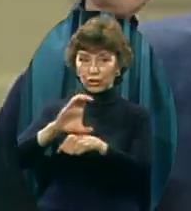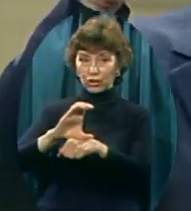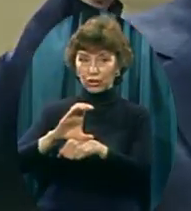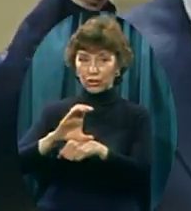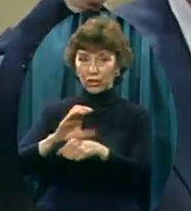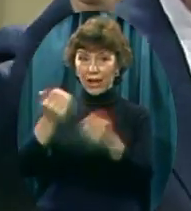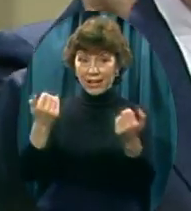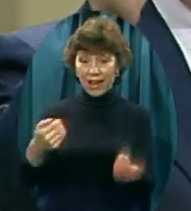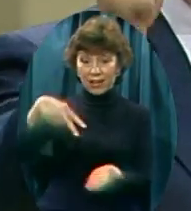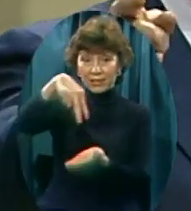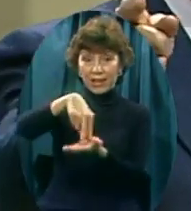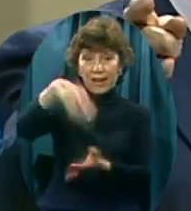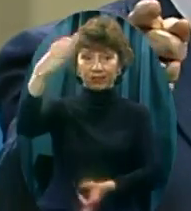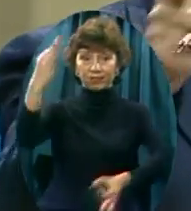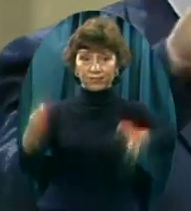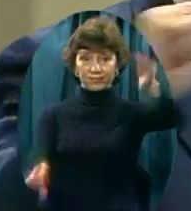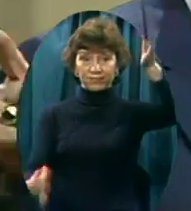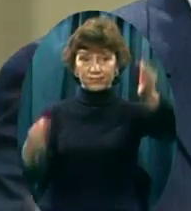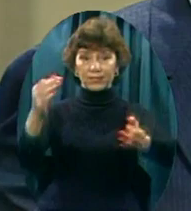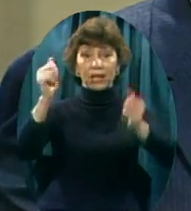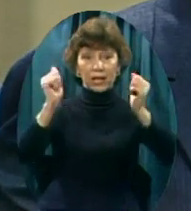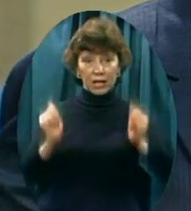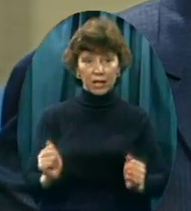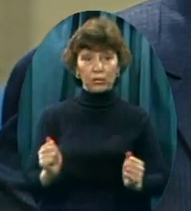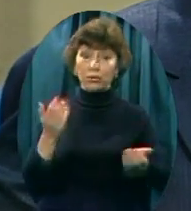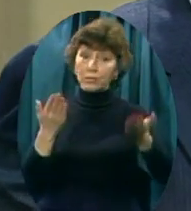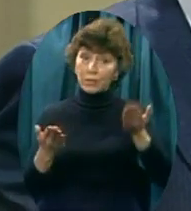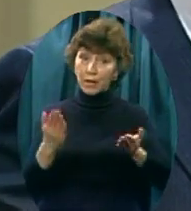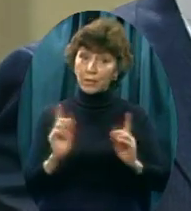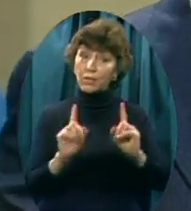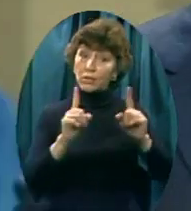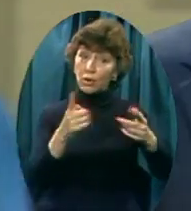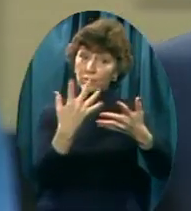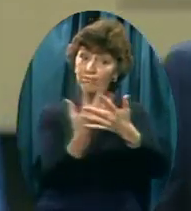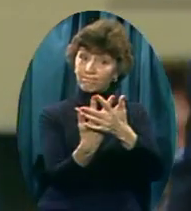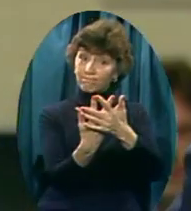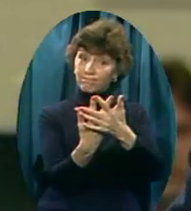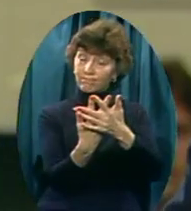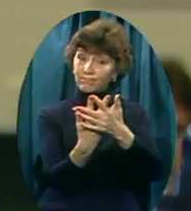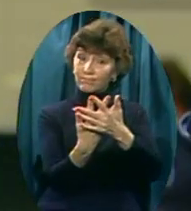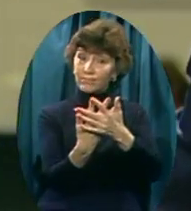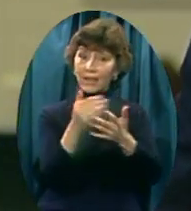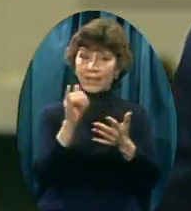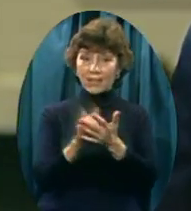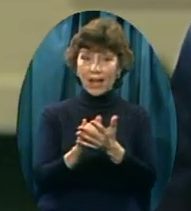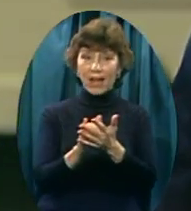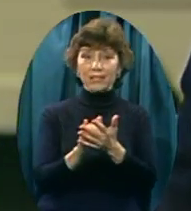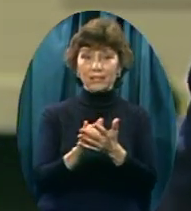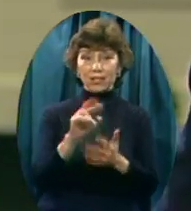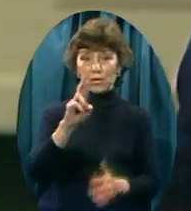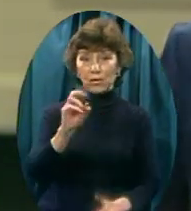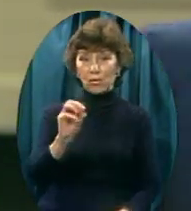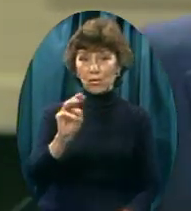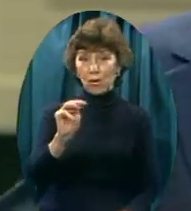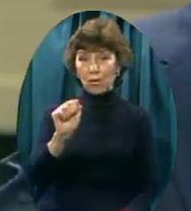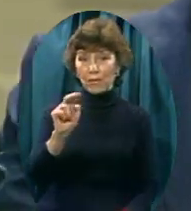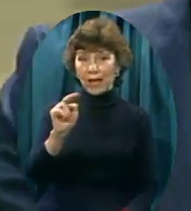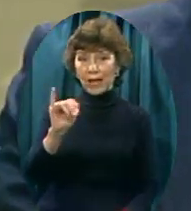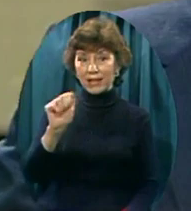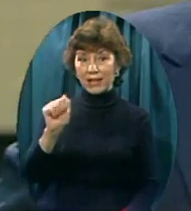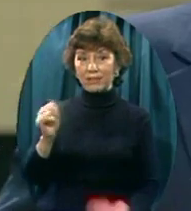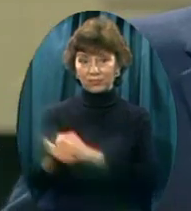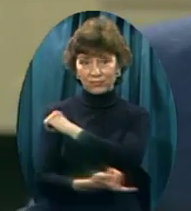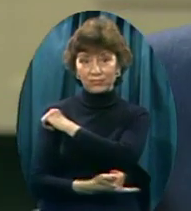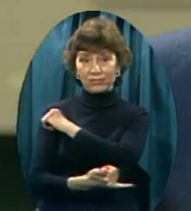He could very well Land up in prison The rest of his life Or be killed That's Romania That's communist Romania You say what can I do about it Well because